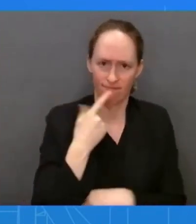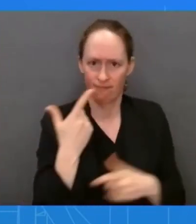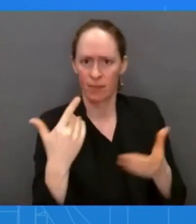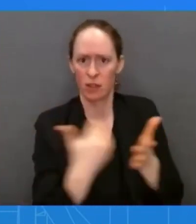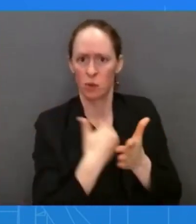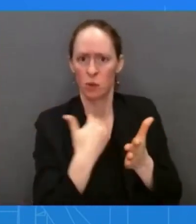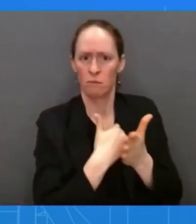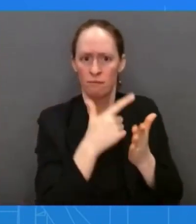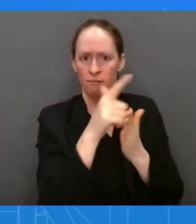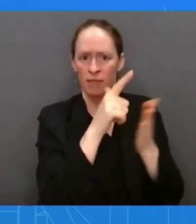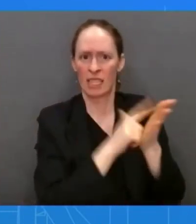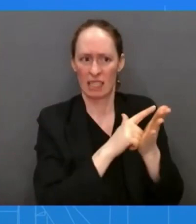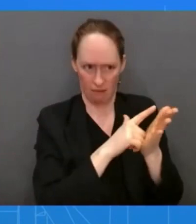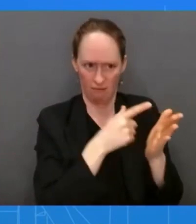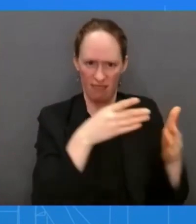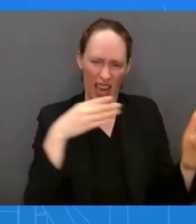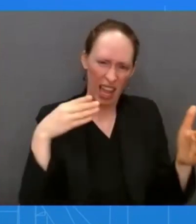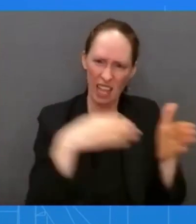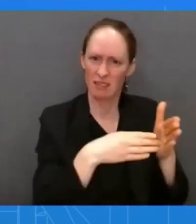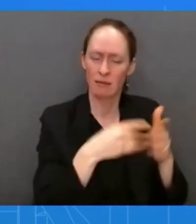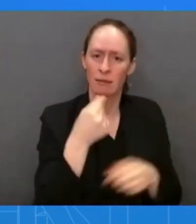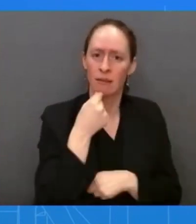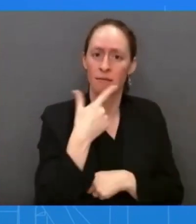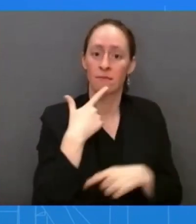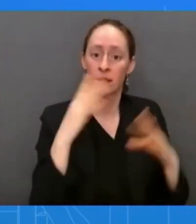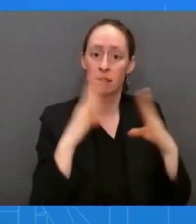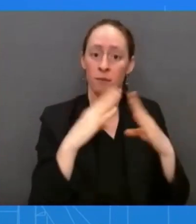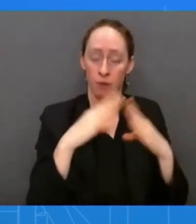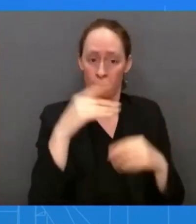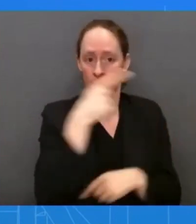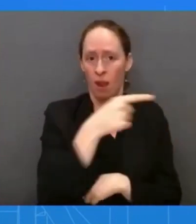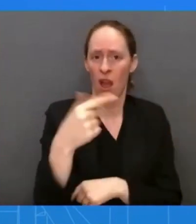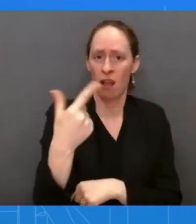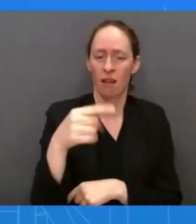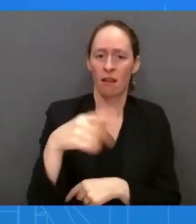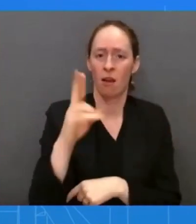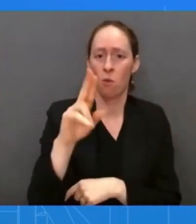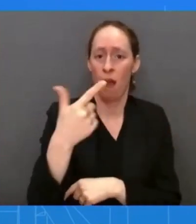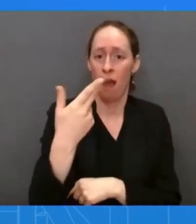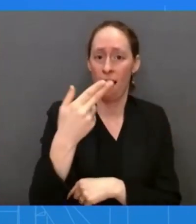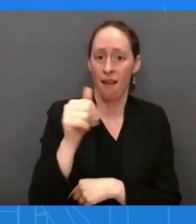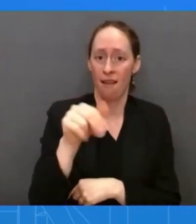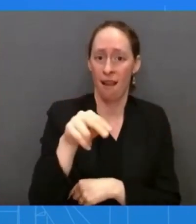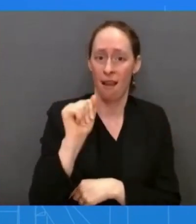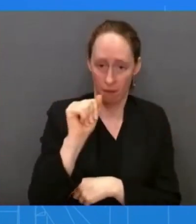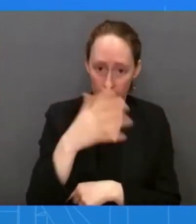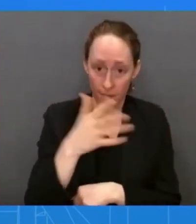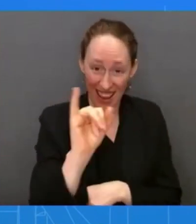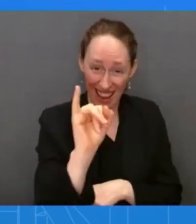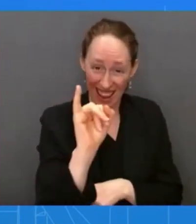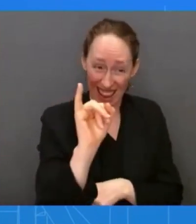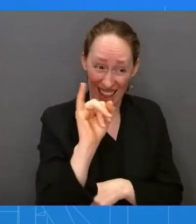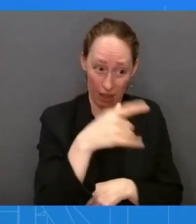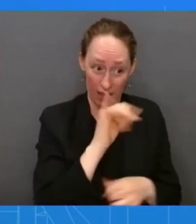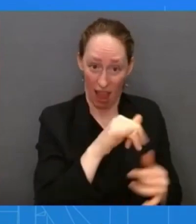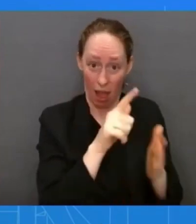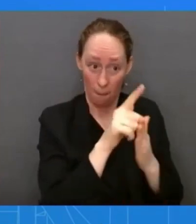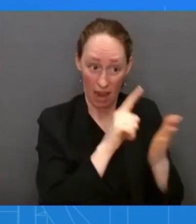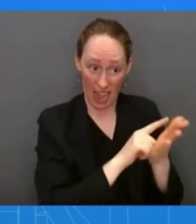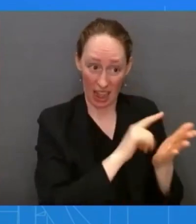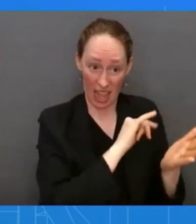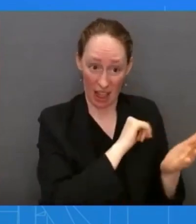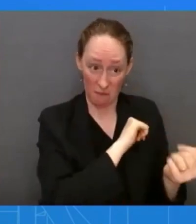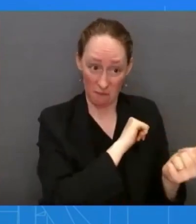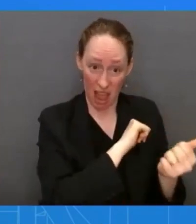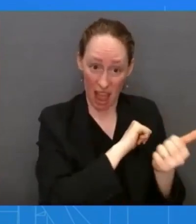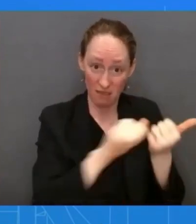LGBTQI plus persons. If the AHA is signed into law and enacted, it would impinge upon universal